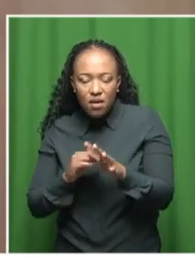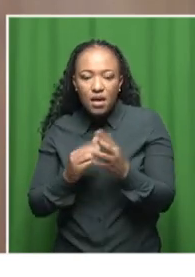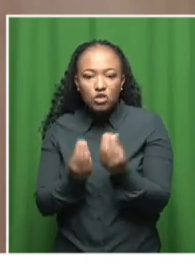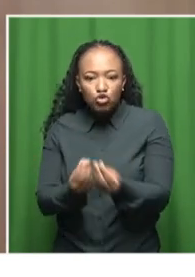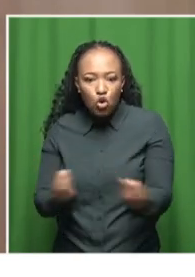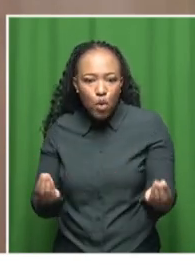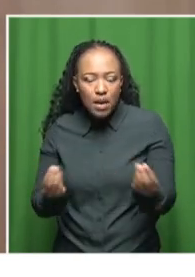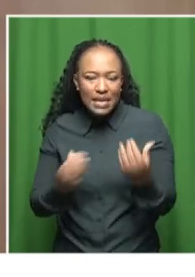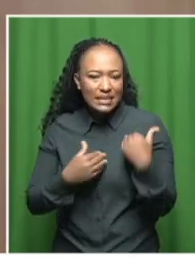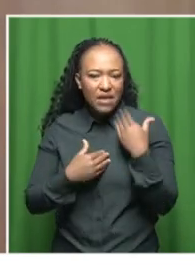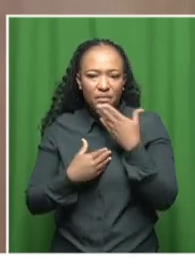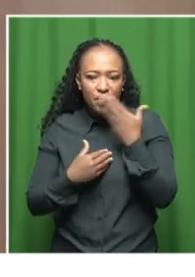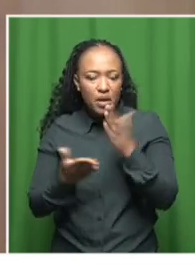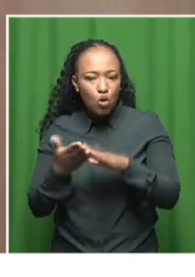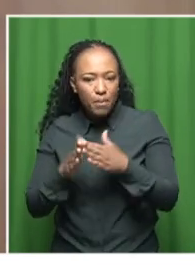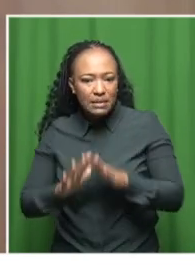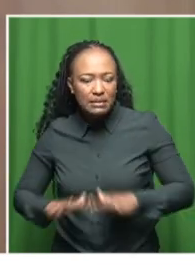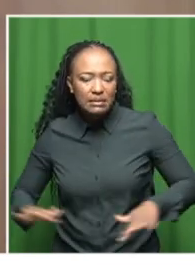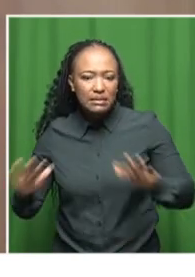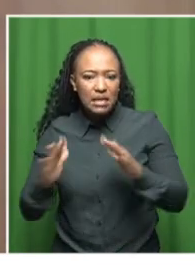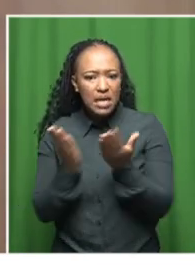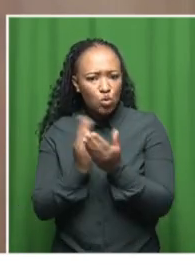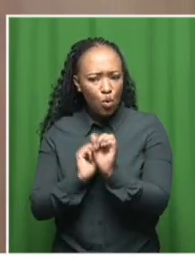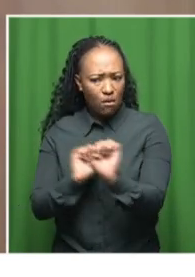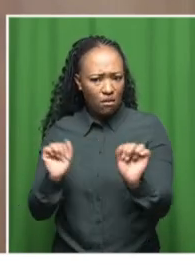homes, in the communities, in cases, at school.